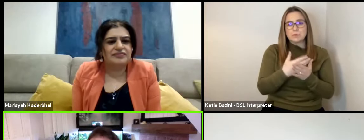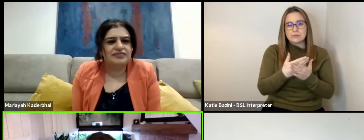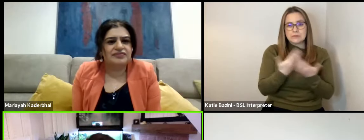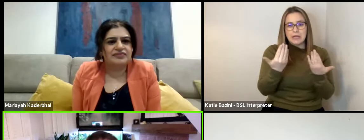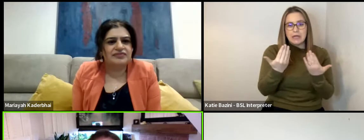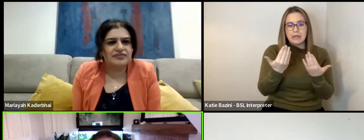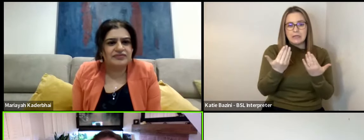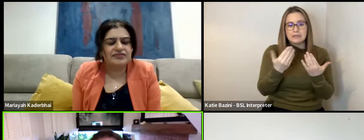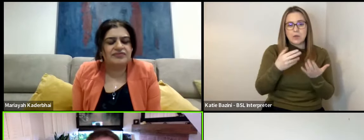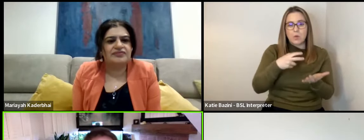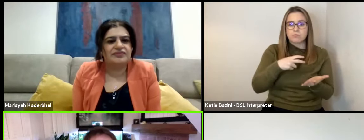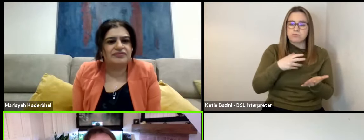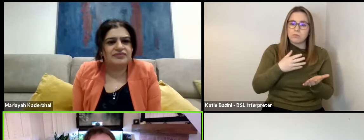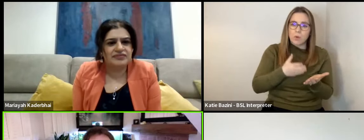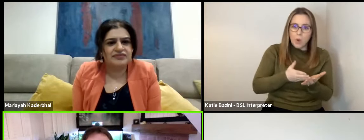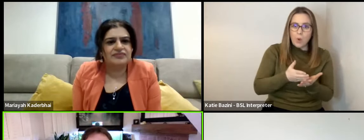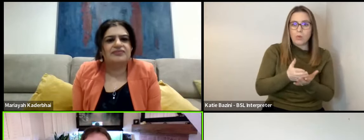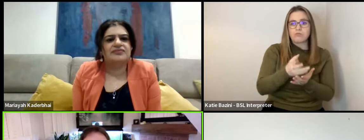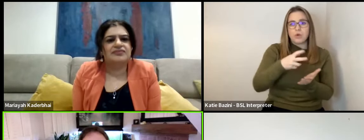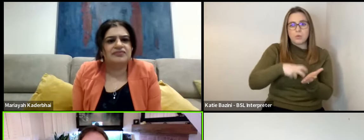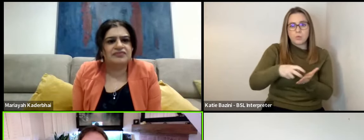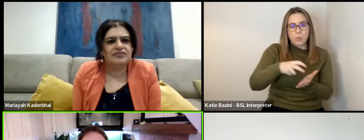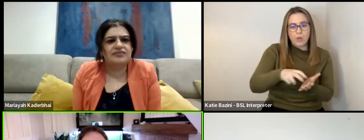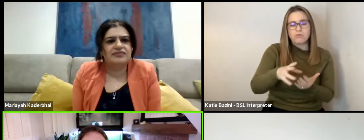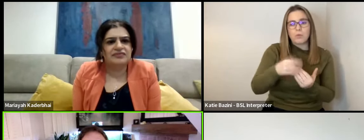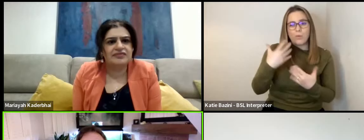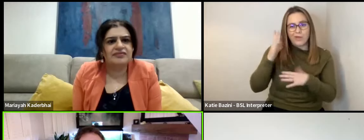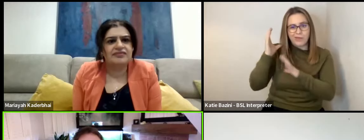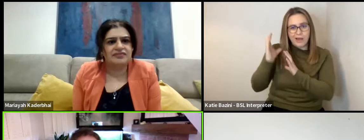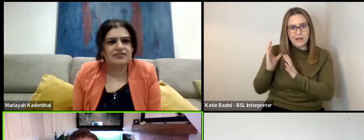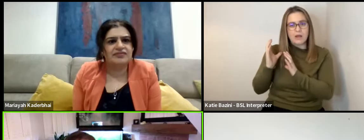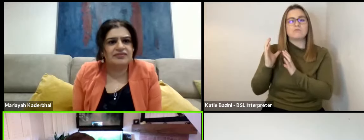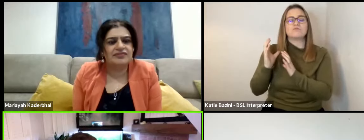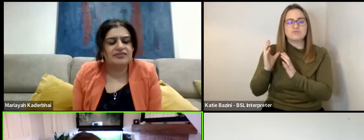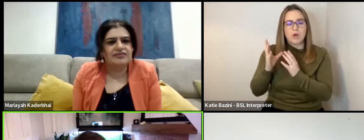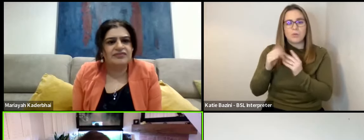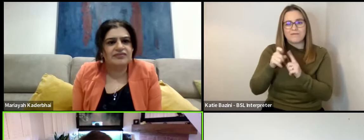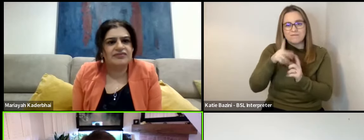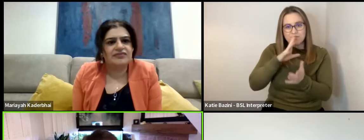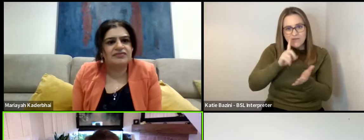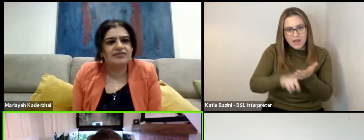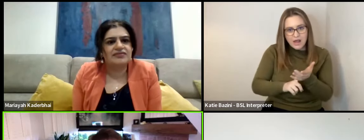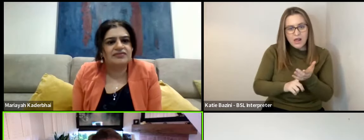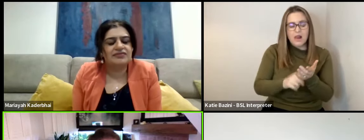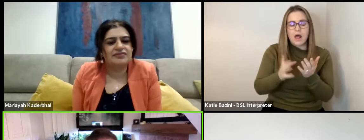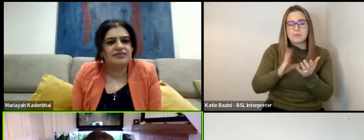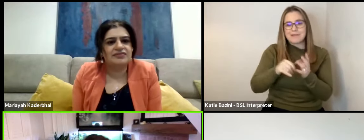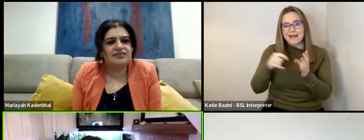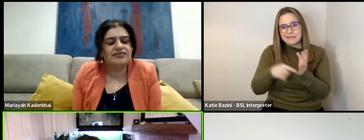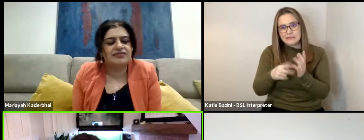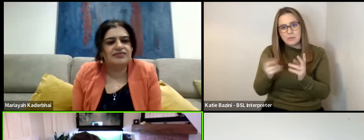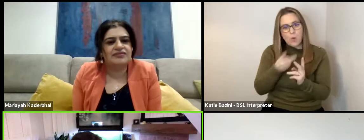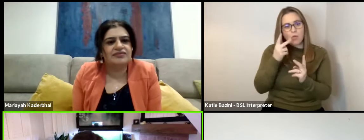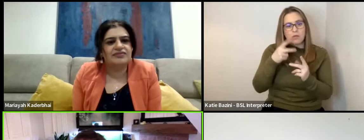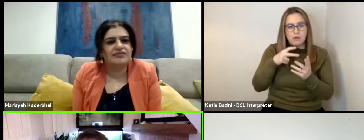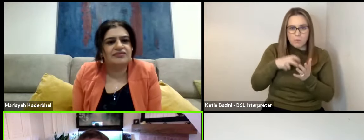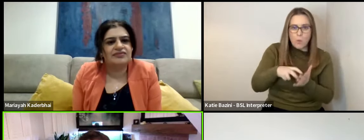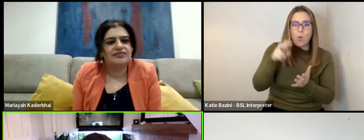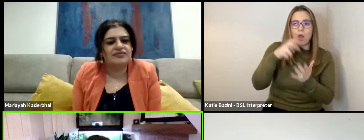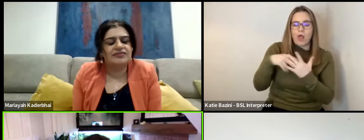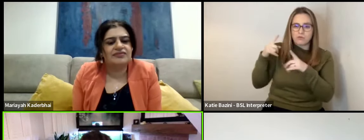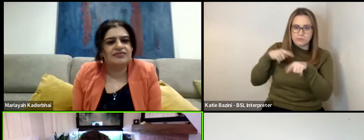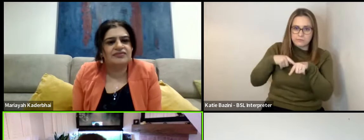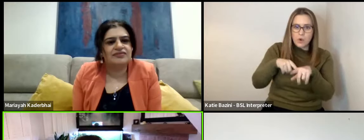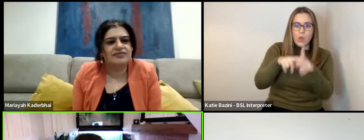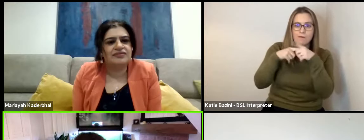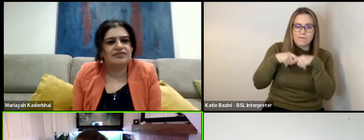walking through it with the camera. And that would be with Phil, would be with Matt. And we walked it through and